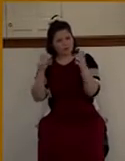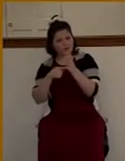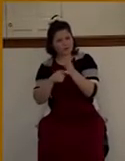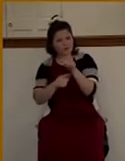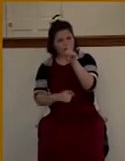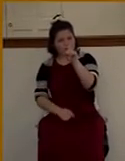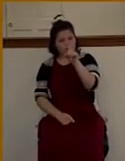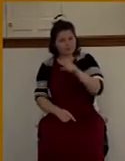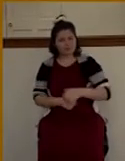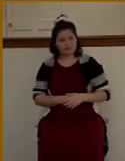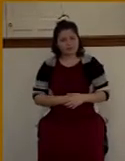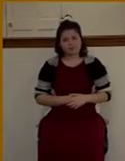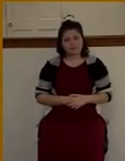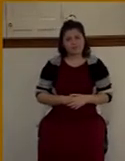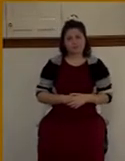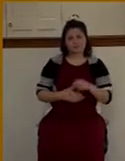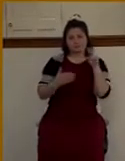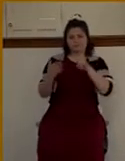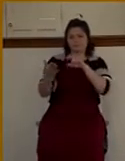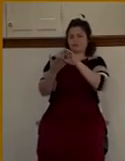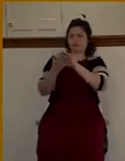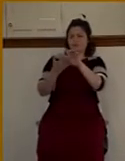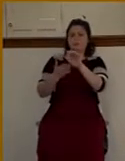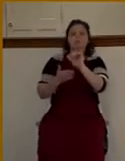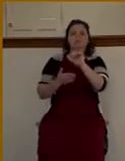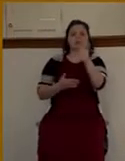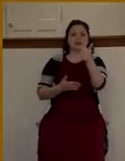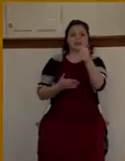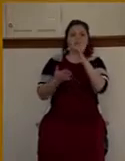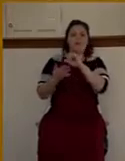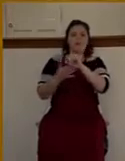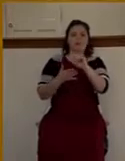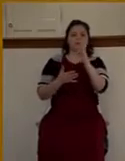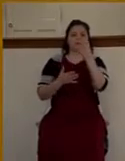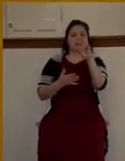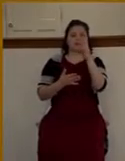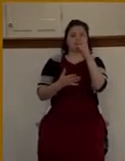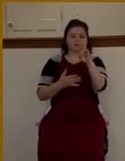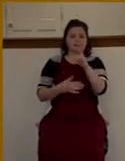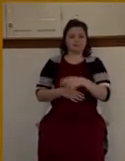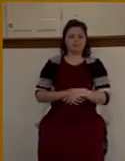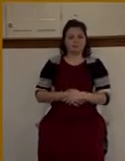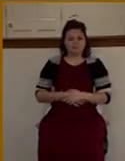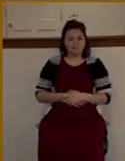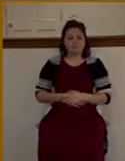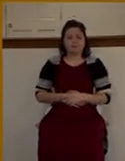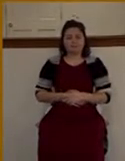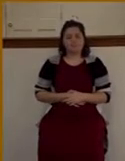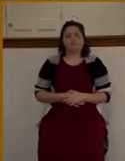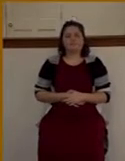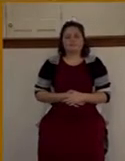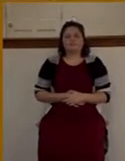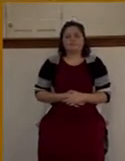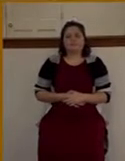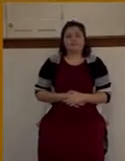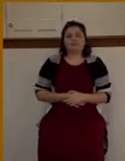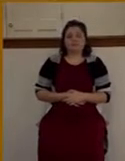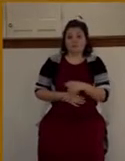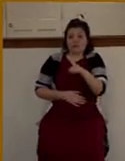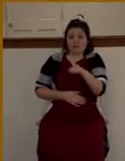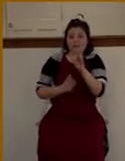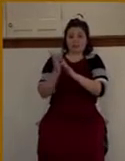happening here? Look in chapter 10. Look down at verse number 17 again. And when he was going forth into the way, there came one running